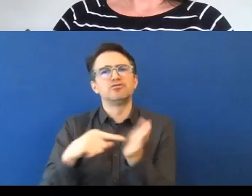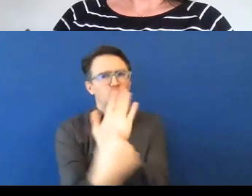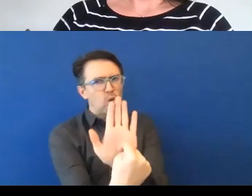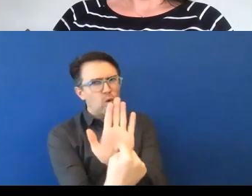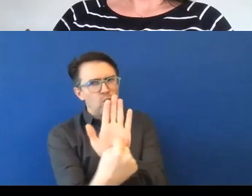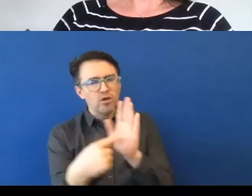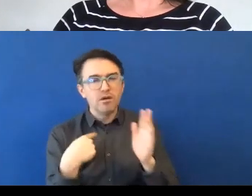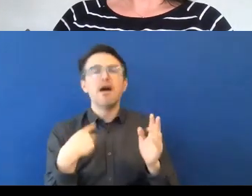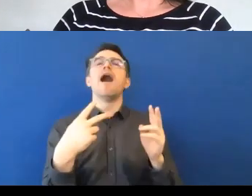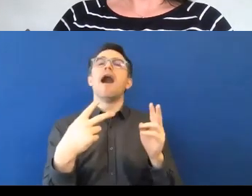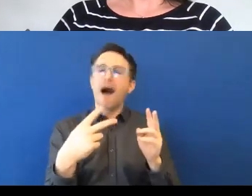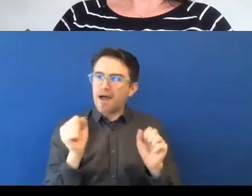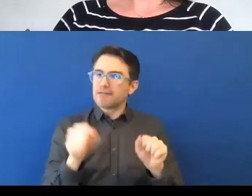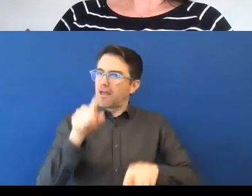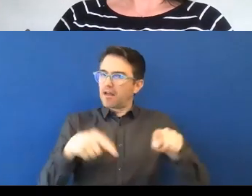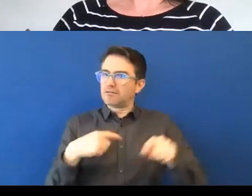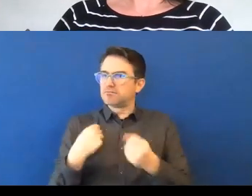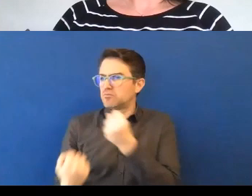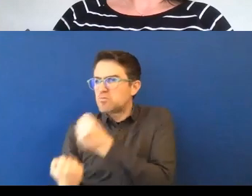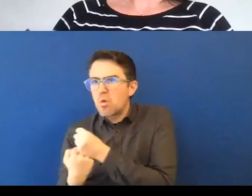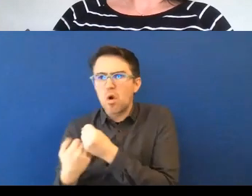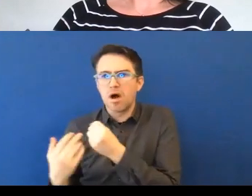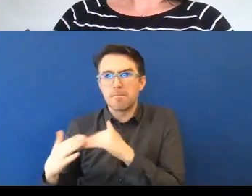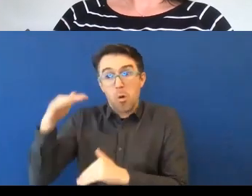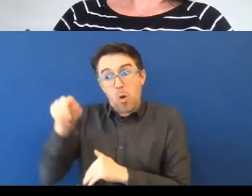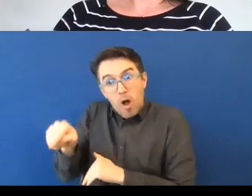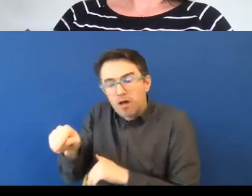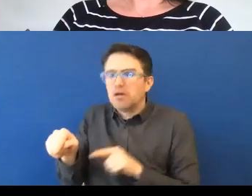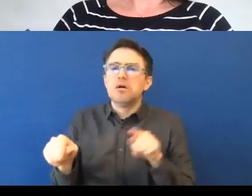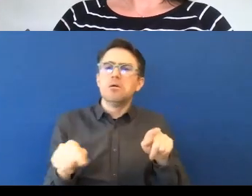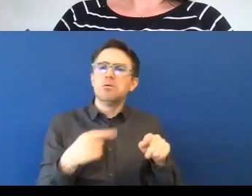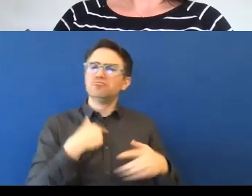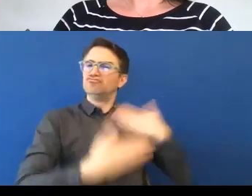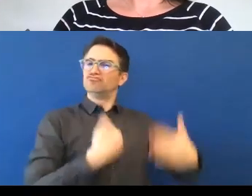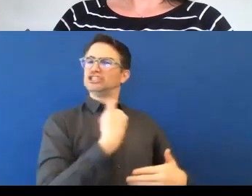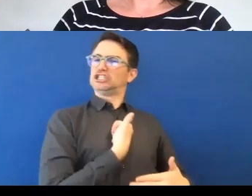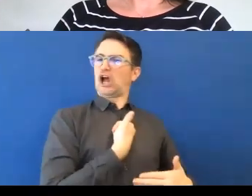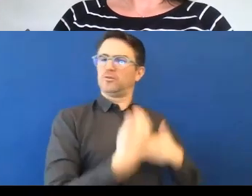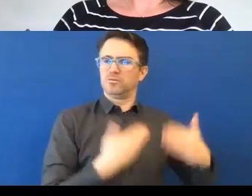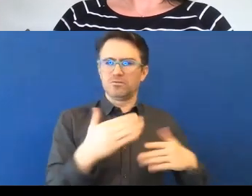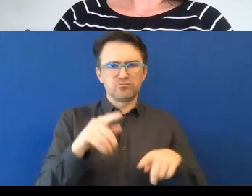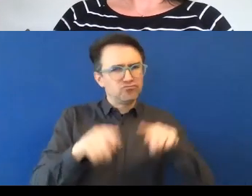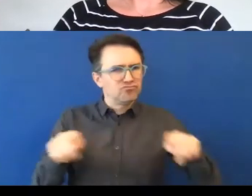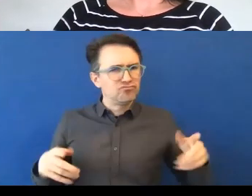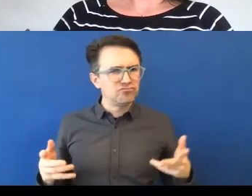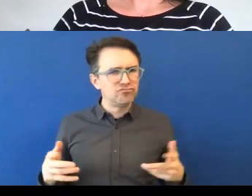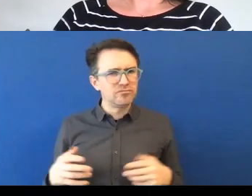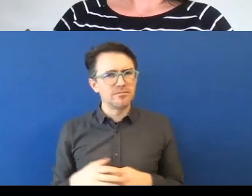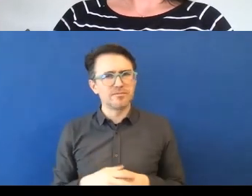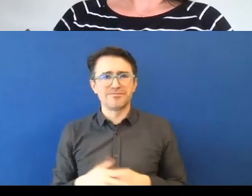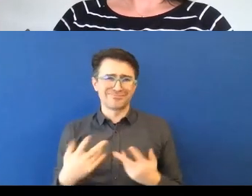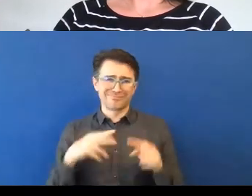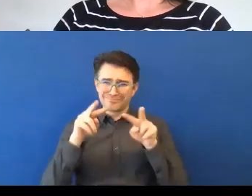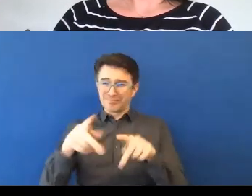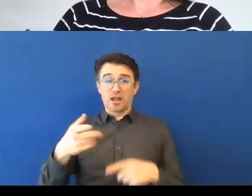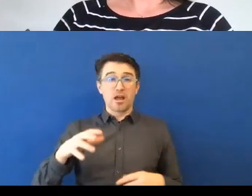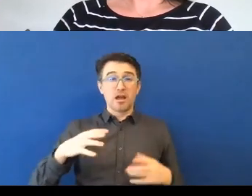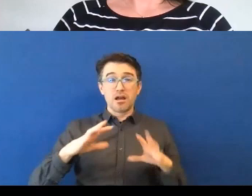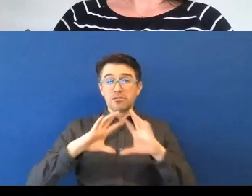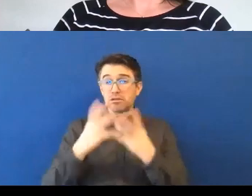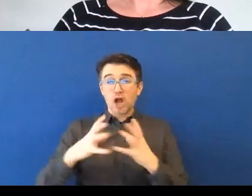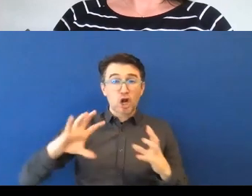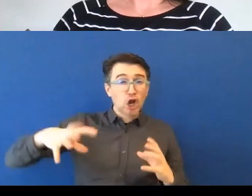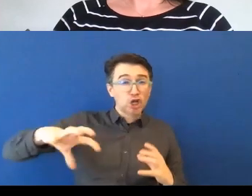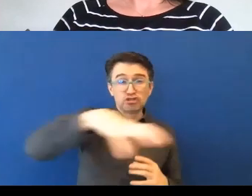the, you know, people like Satya Nadella at Microsoft signaling that it's okay to do this. know, making,